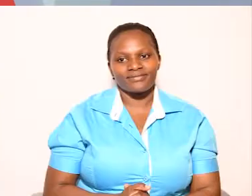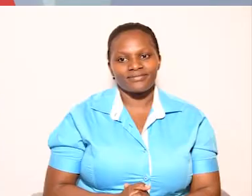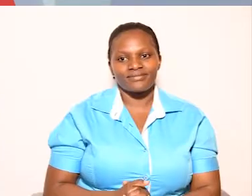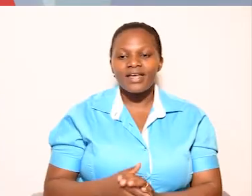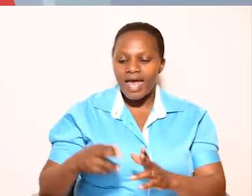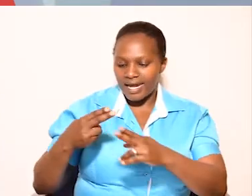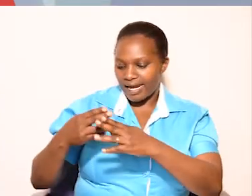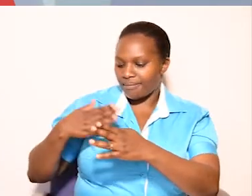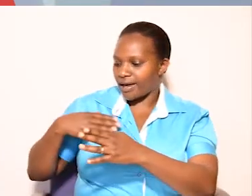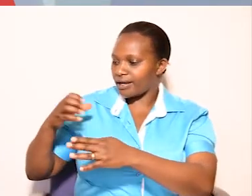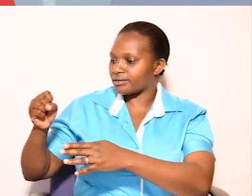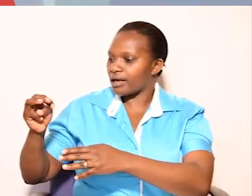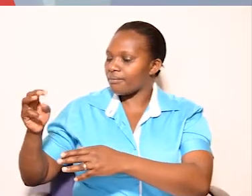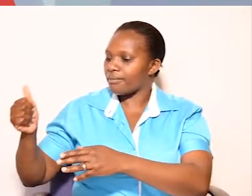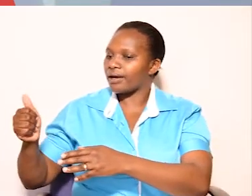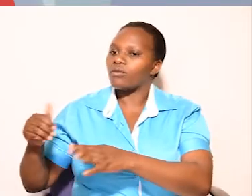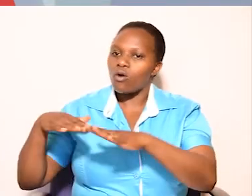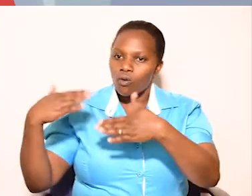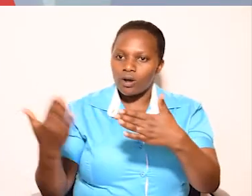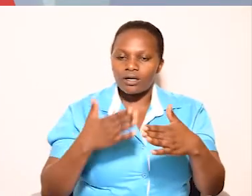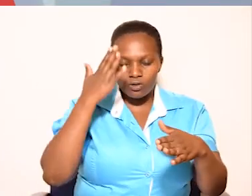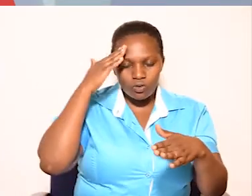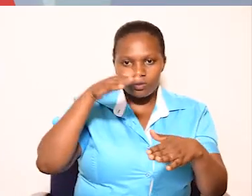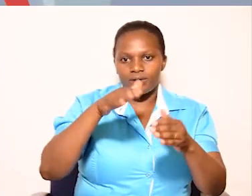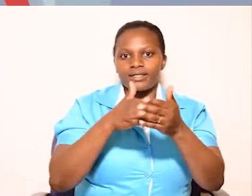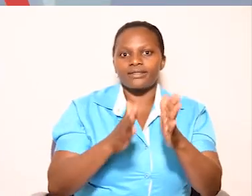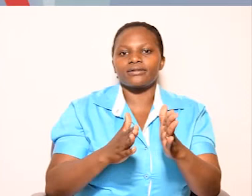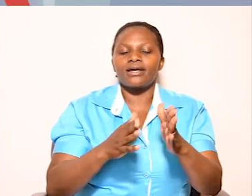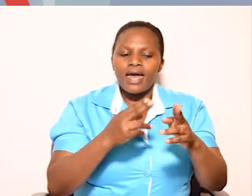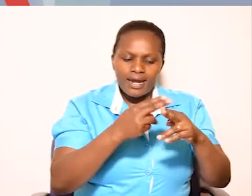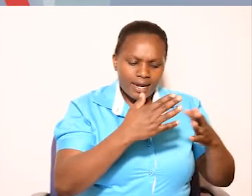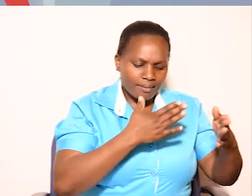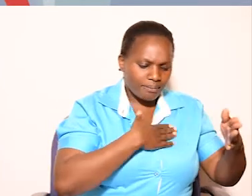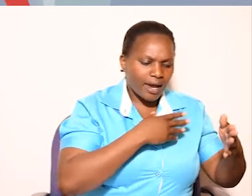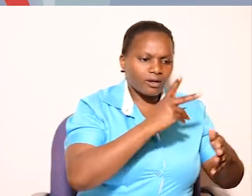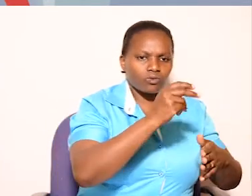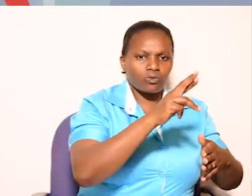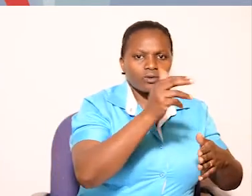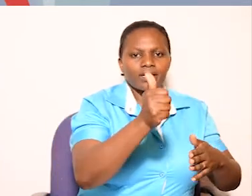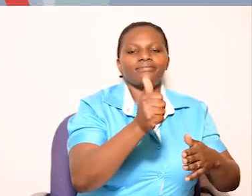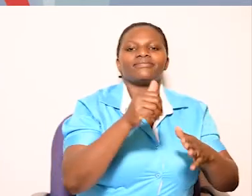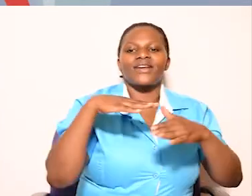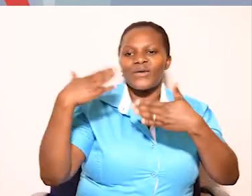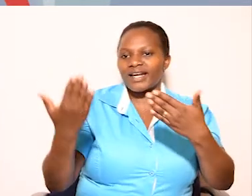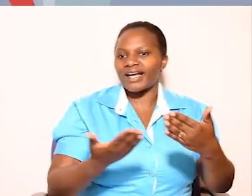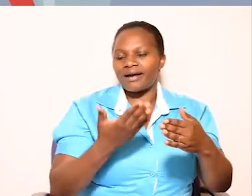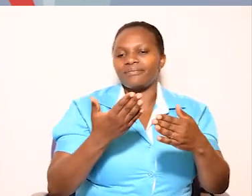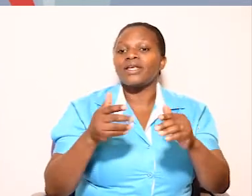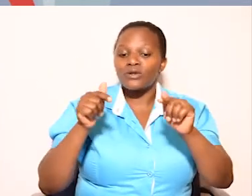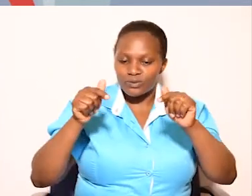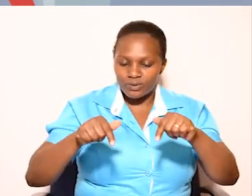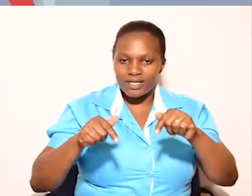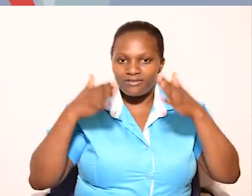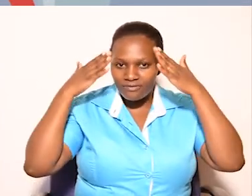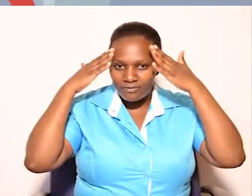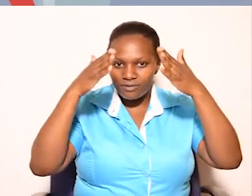My name is Salma Ali and welcome to Know Your Leaders and I am Buwana Kura, karibuni sana. Today